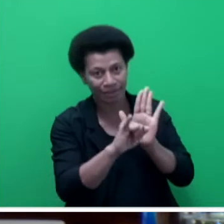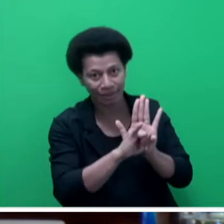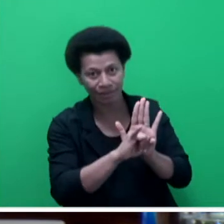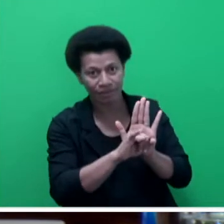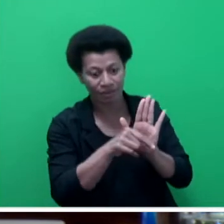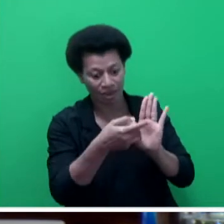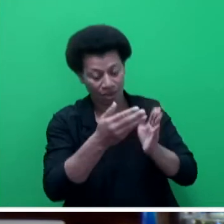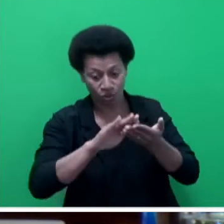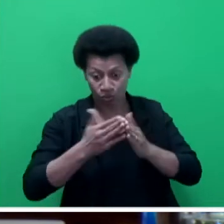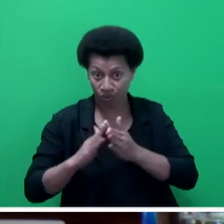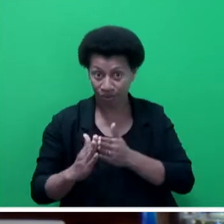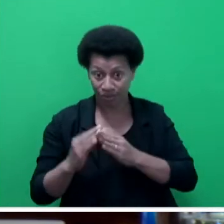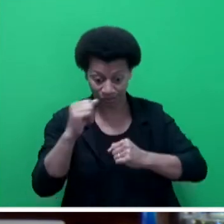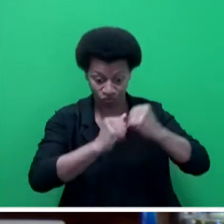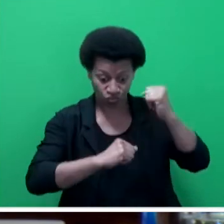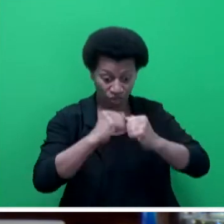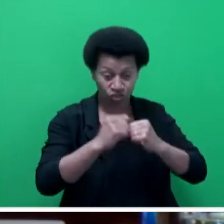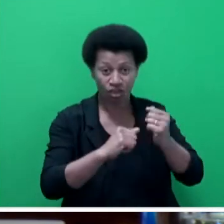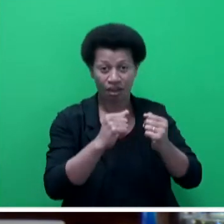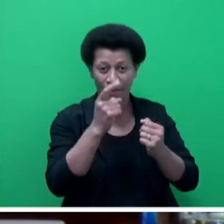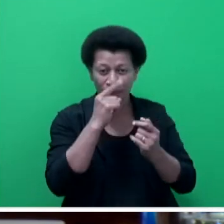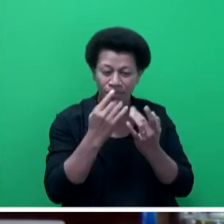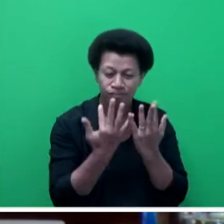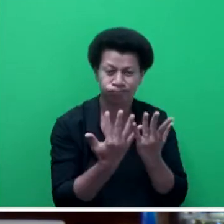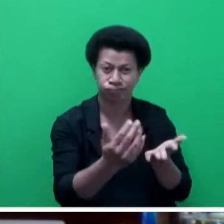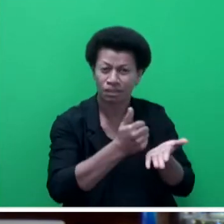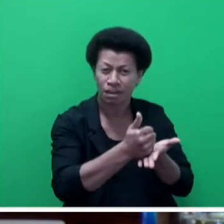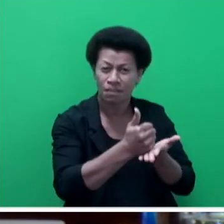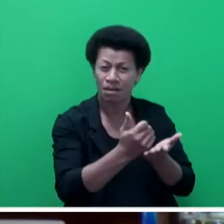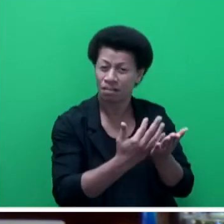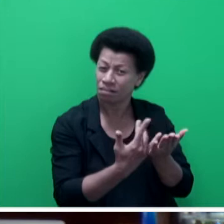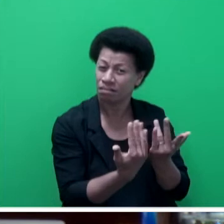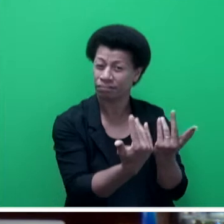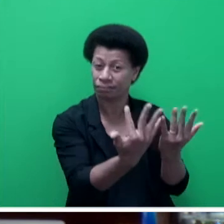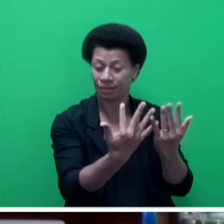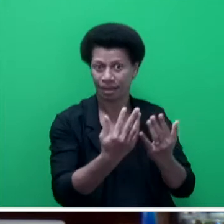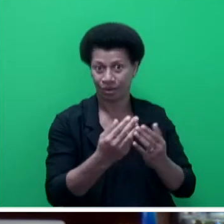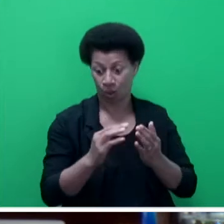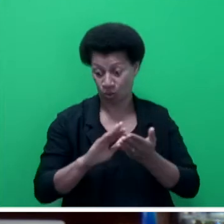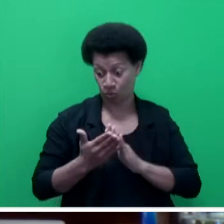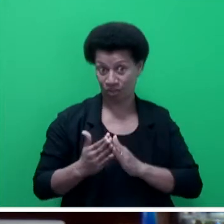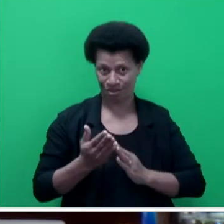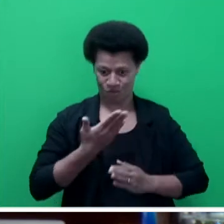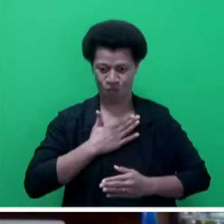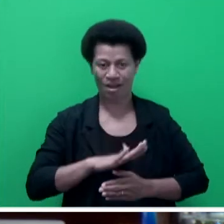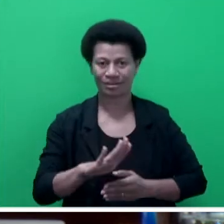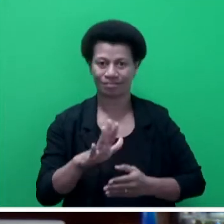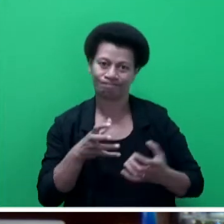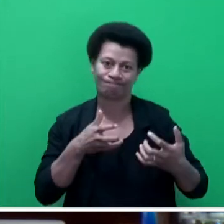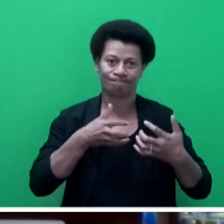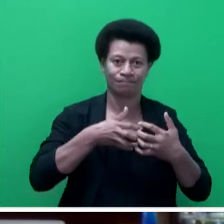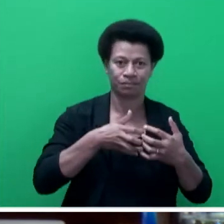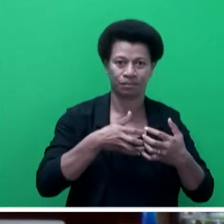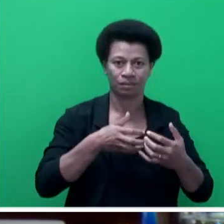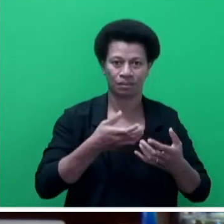community structure, population profiling and determining the willingness of the community to participate. Mr Speaker,